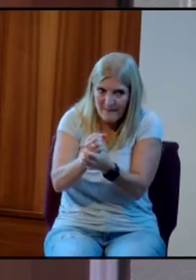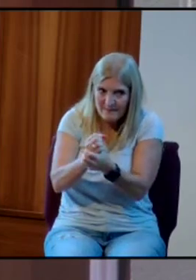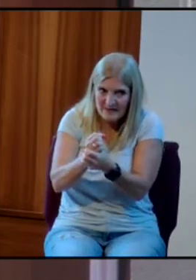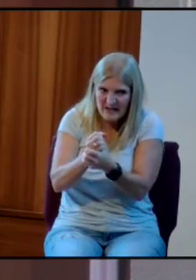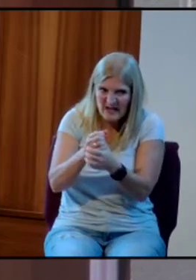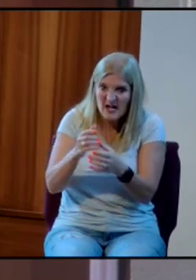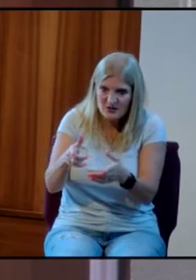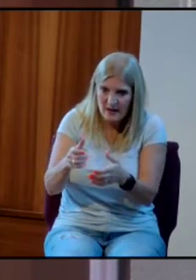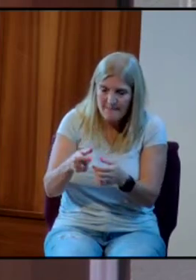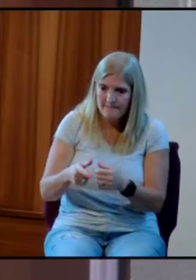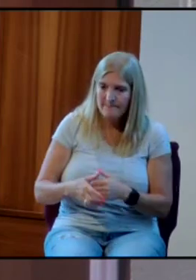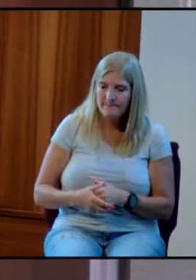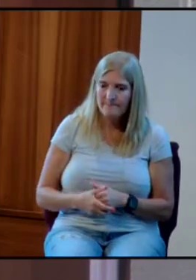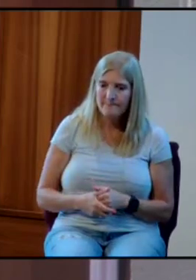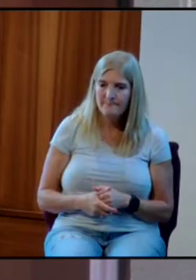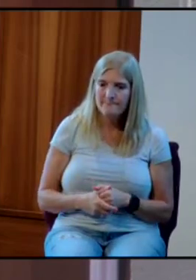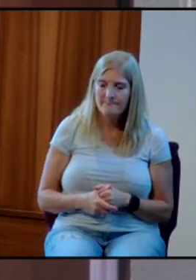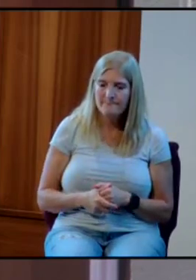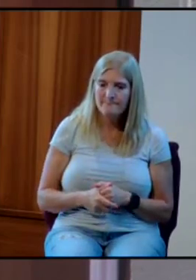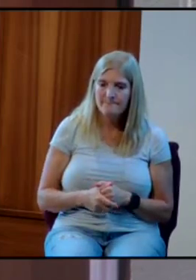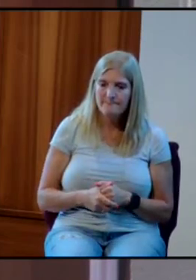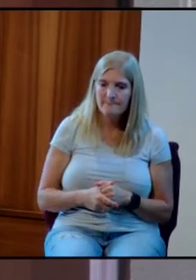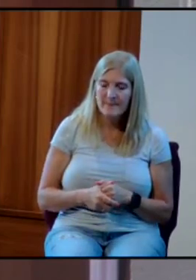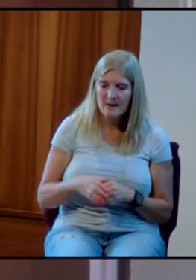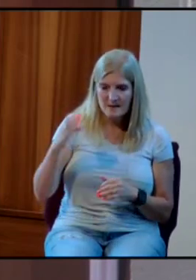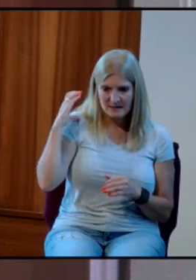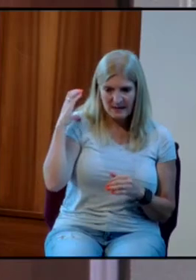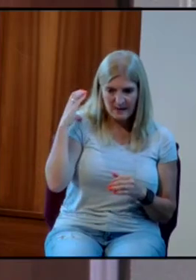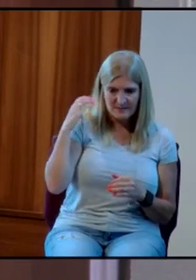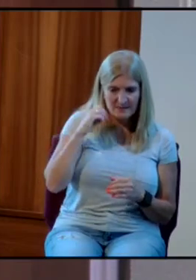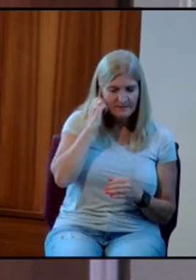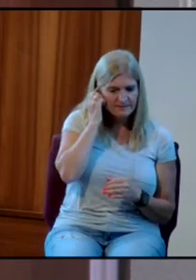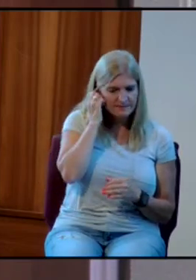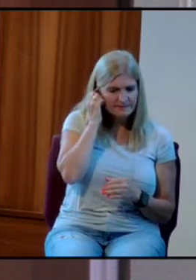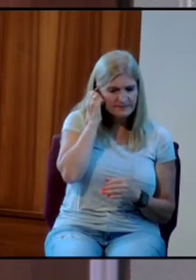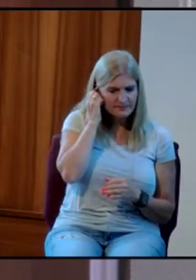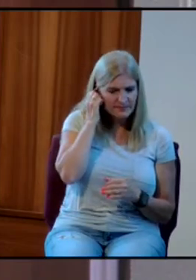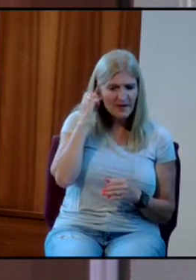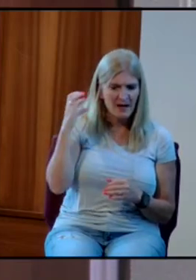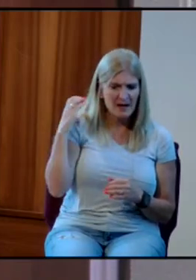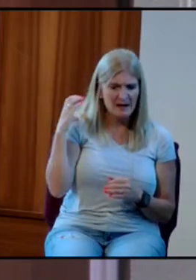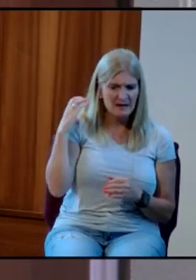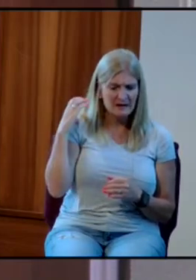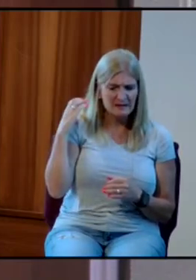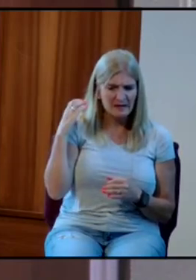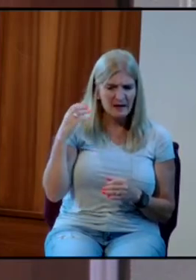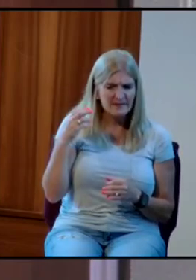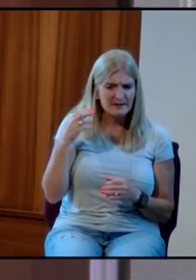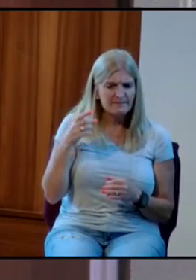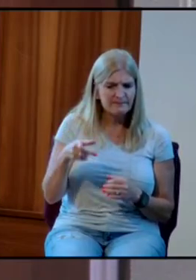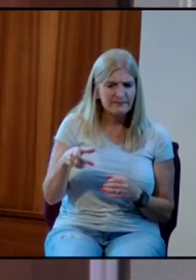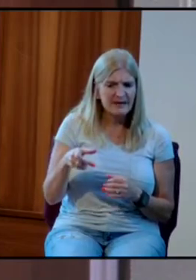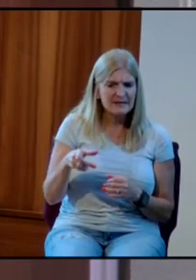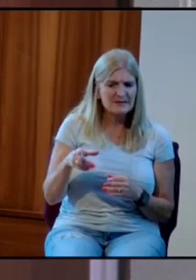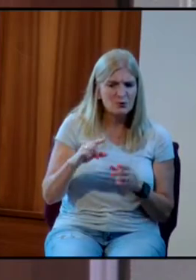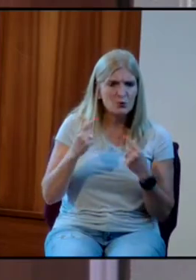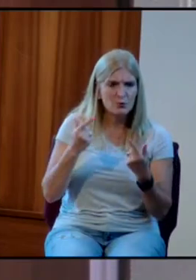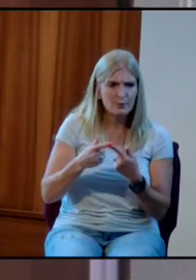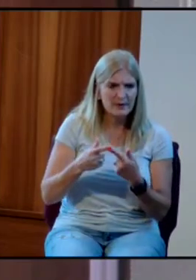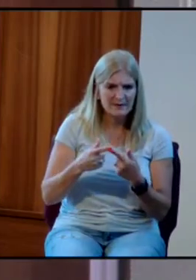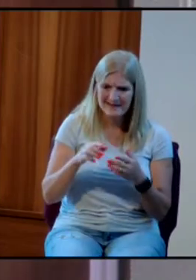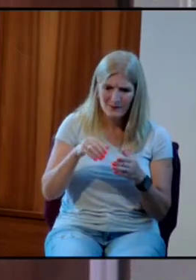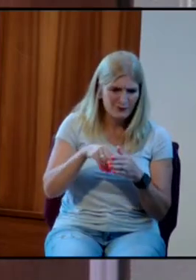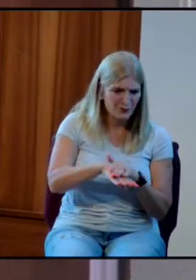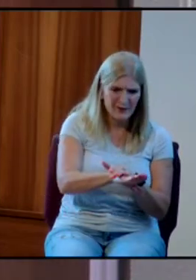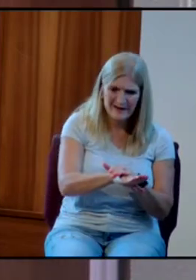Captain Capron's company walked into